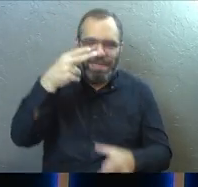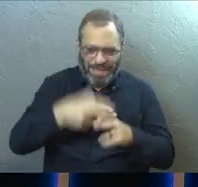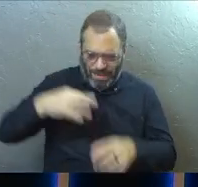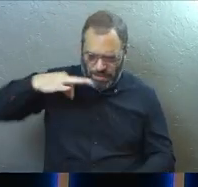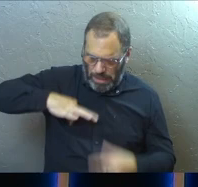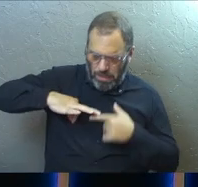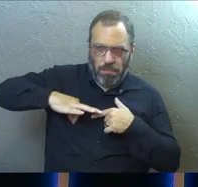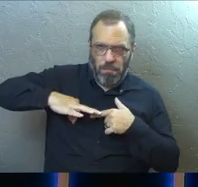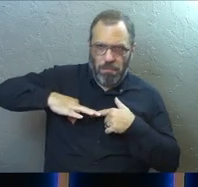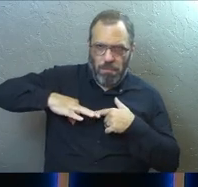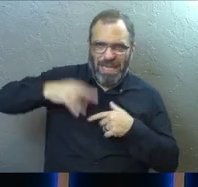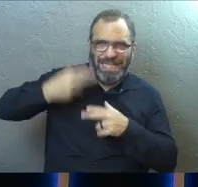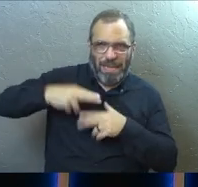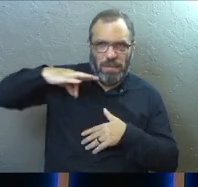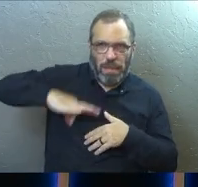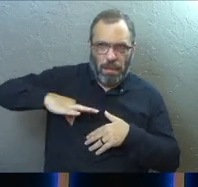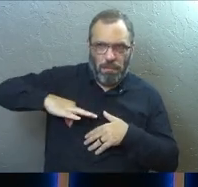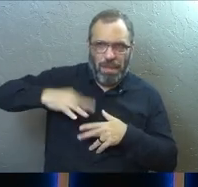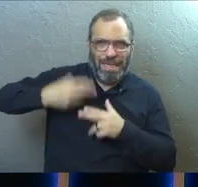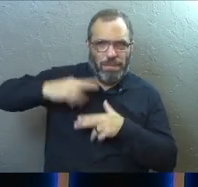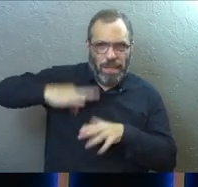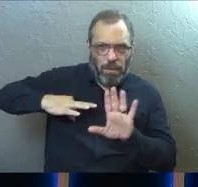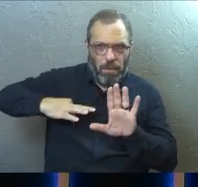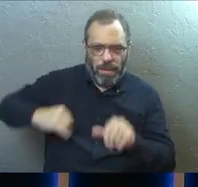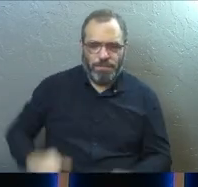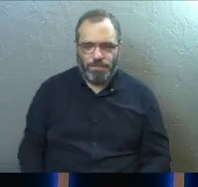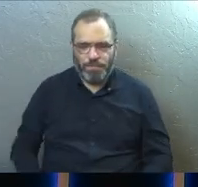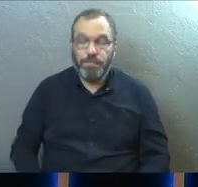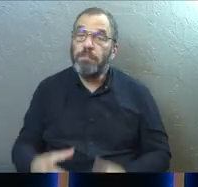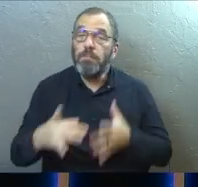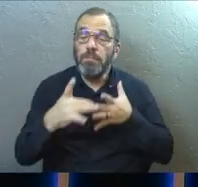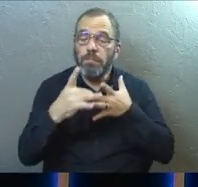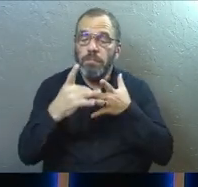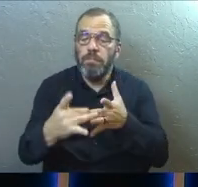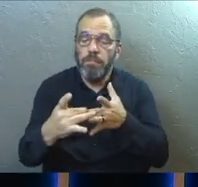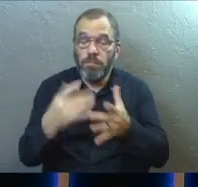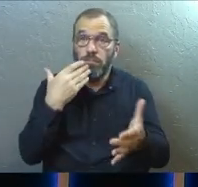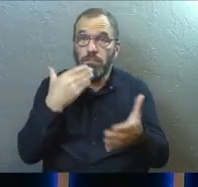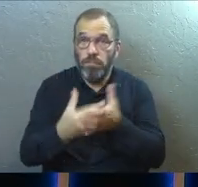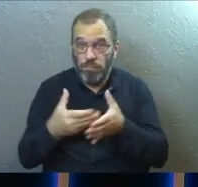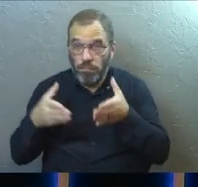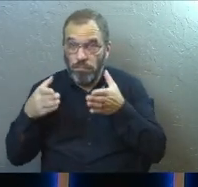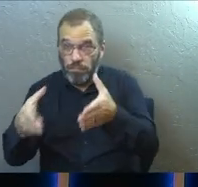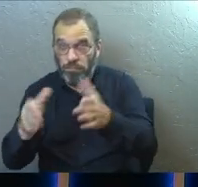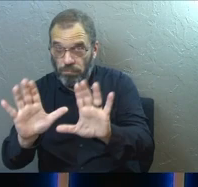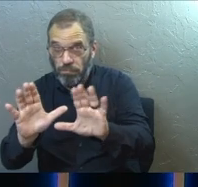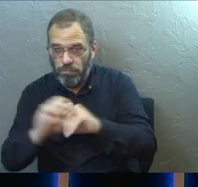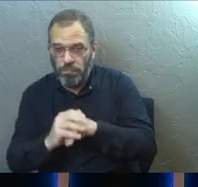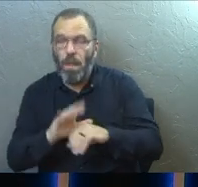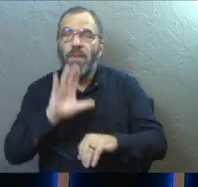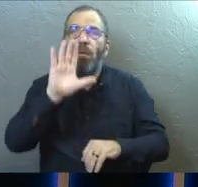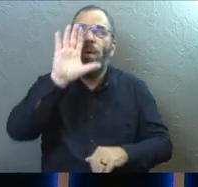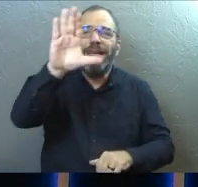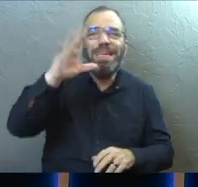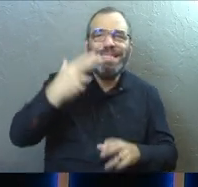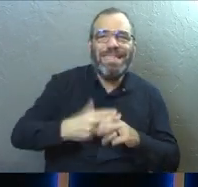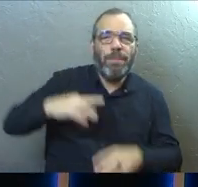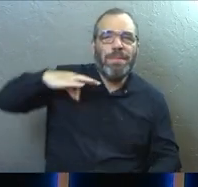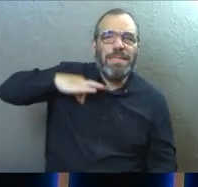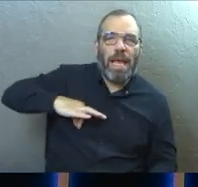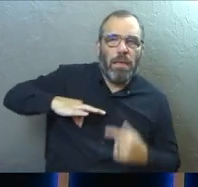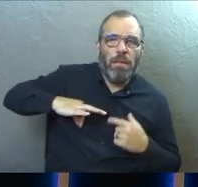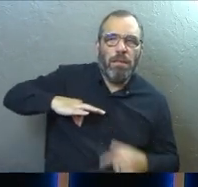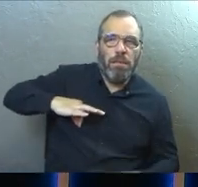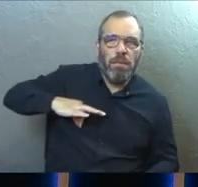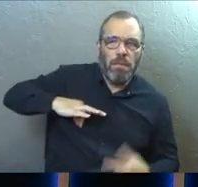namesake, for just a second. So he's going to guide us on good paths for the sake of his name.